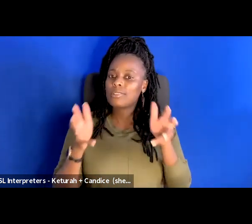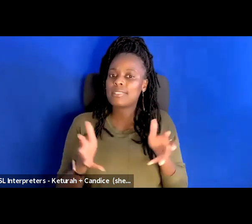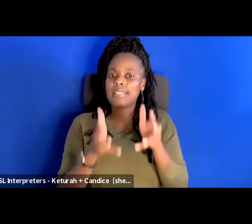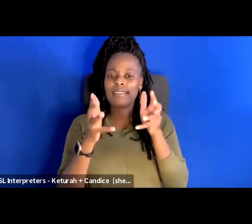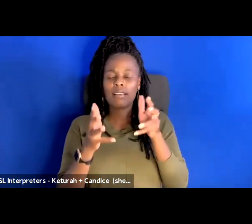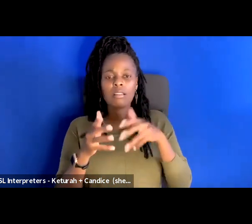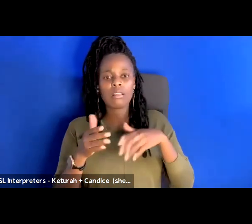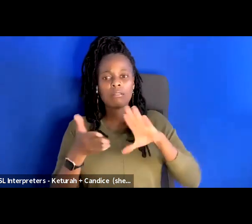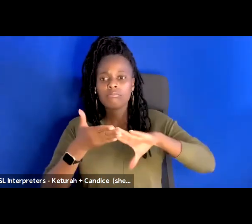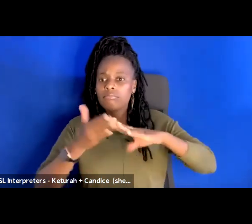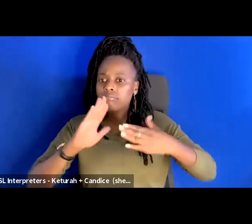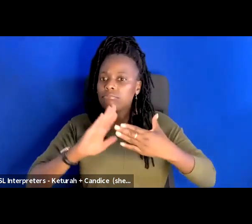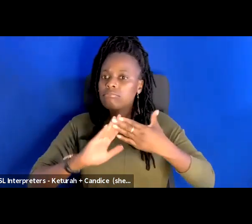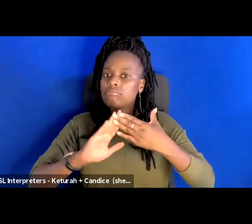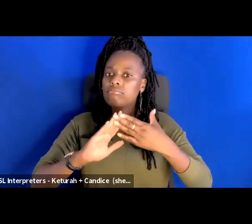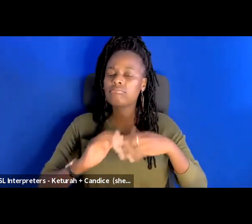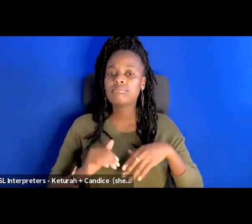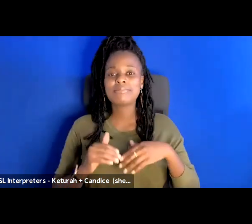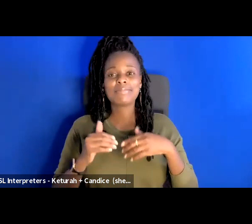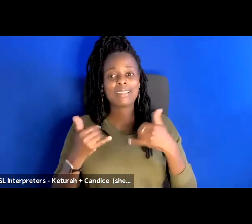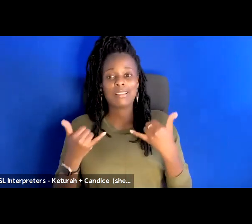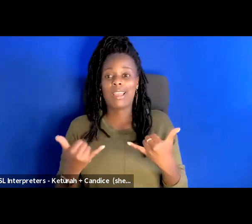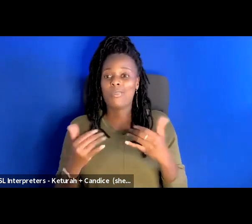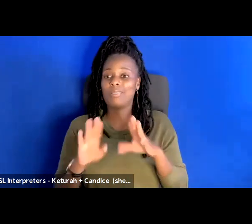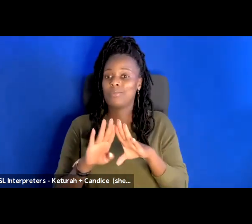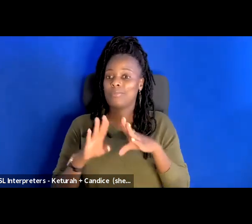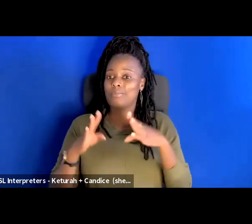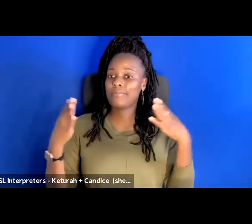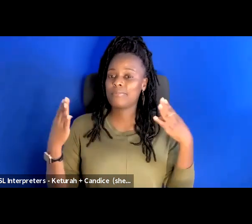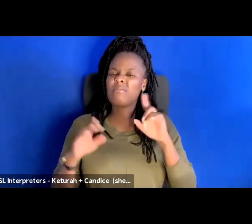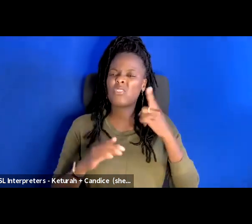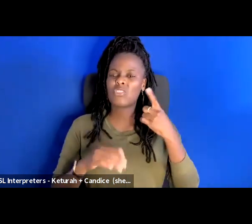live theater. But I want to first start with Z Space's land acknowledgement.